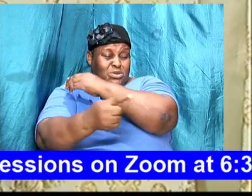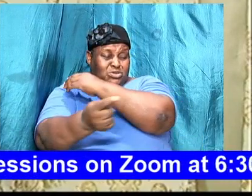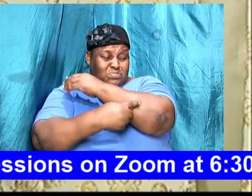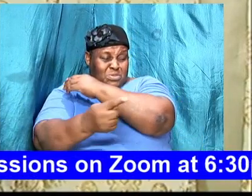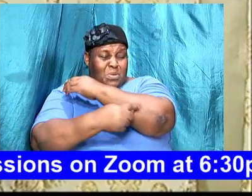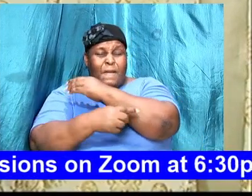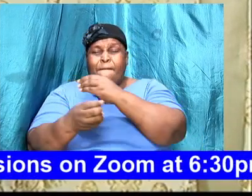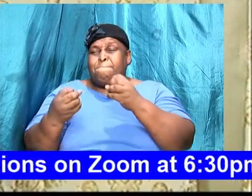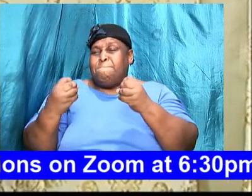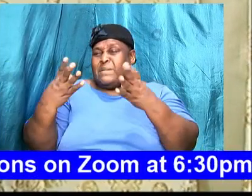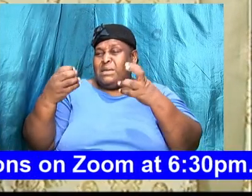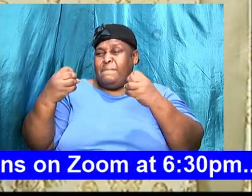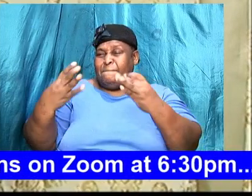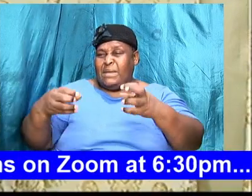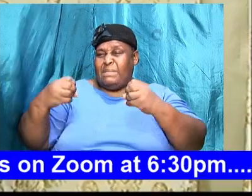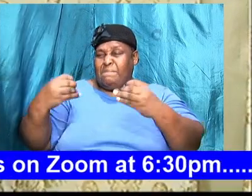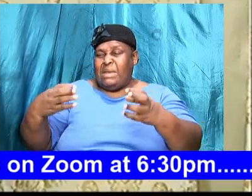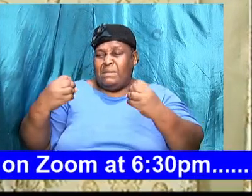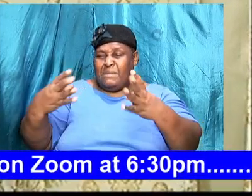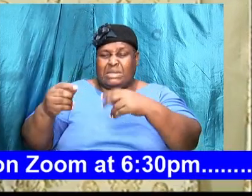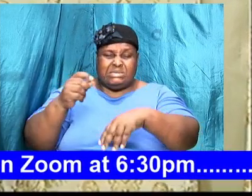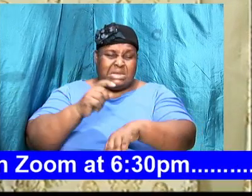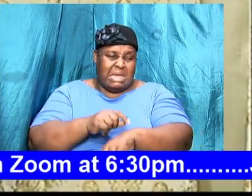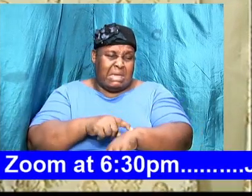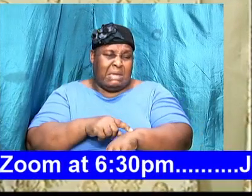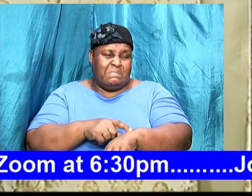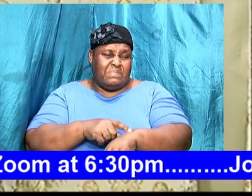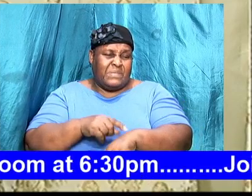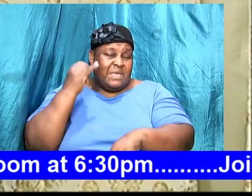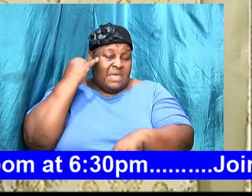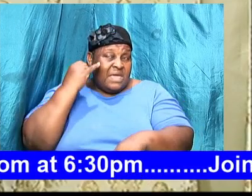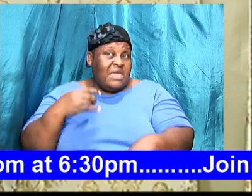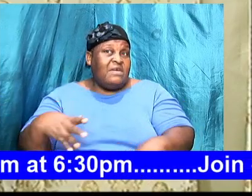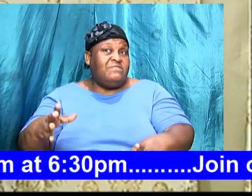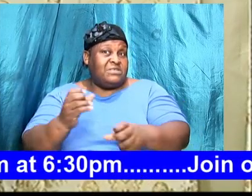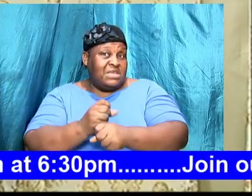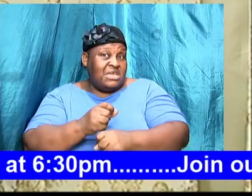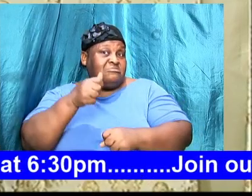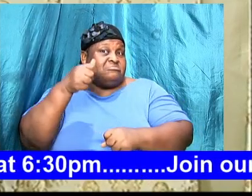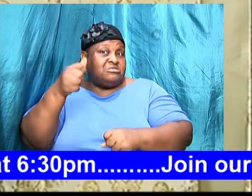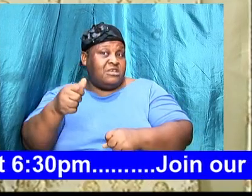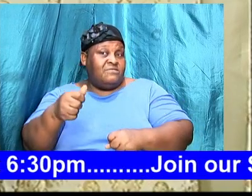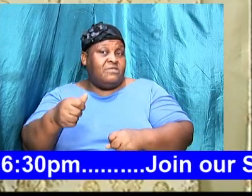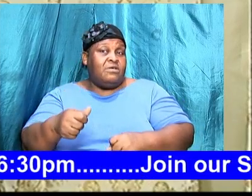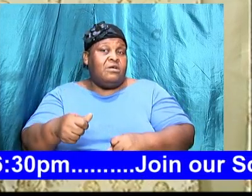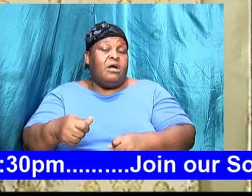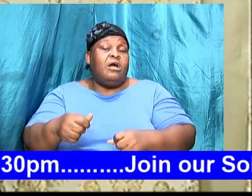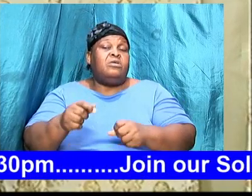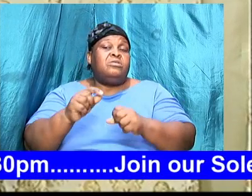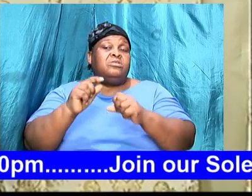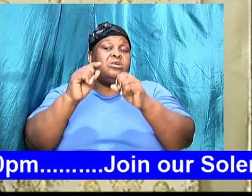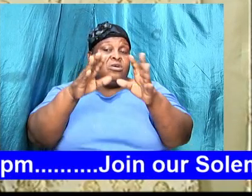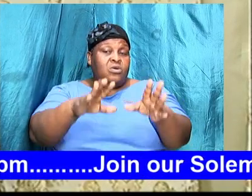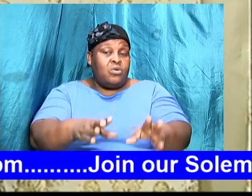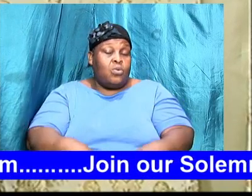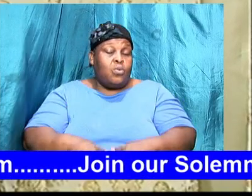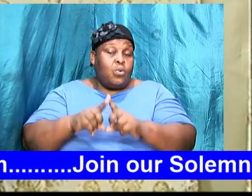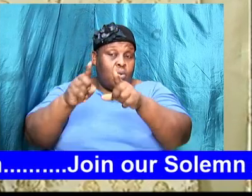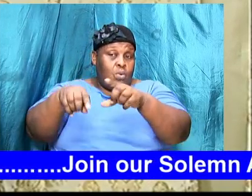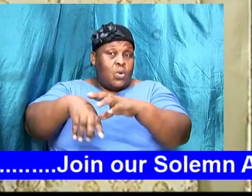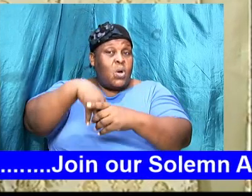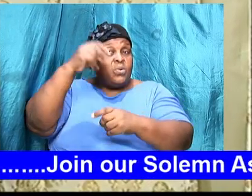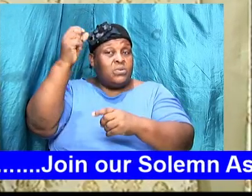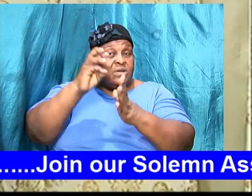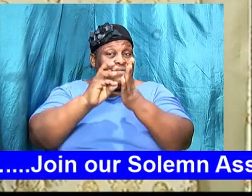with many stripes if we take it upon ourselves and come outside of God's will. A lot of things that